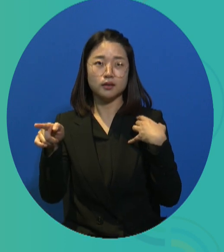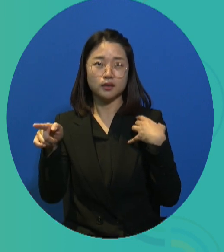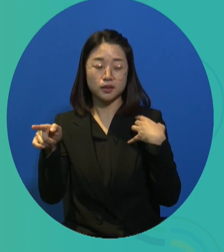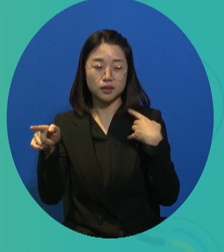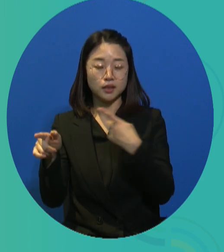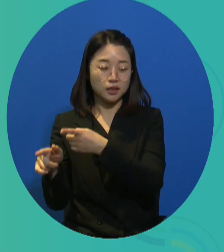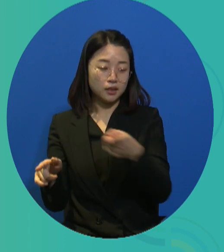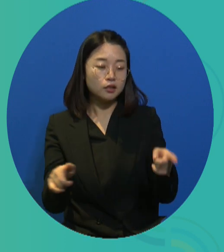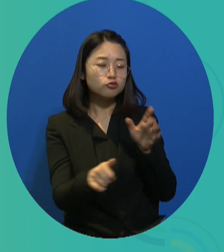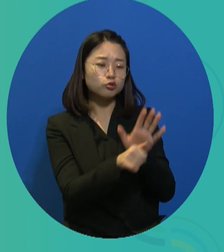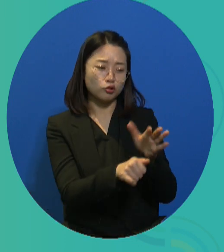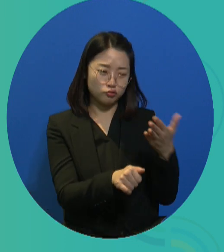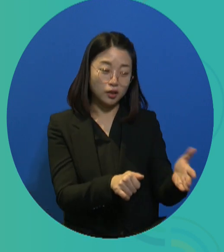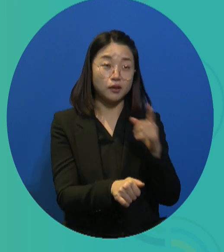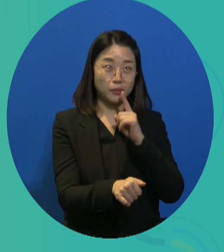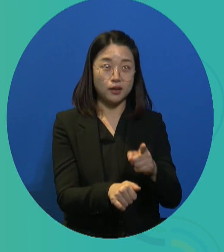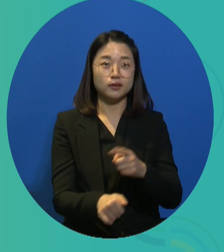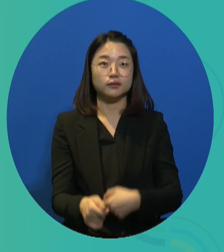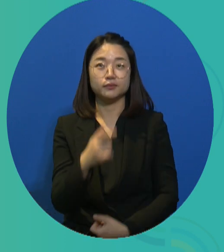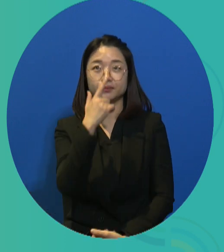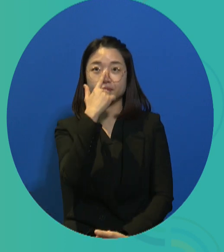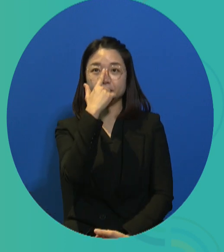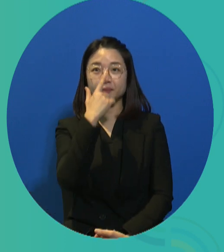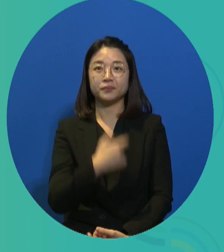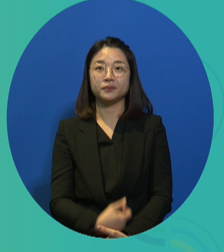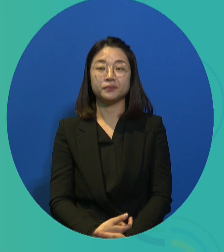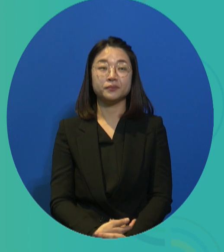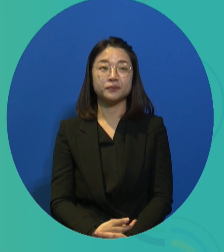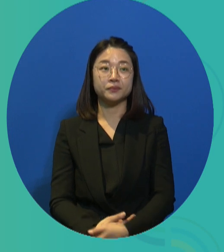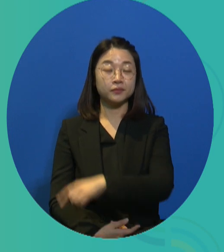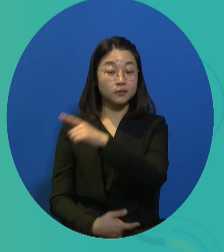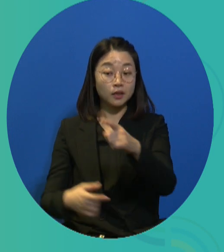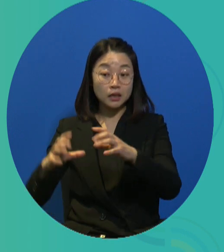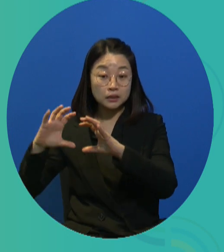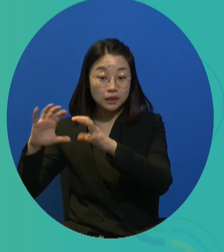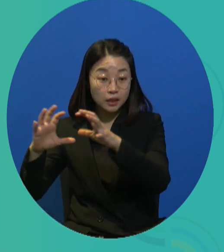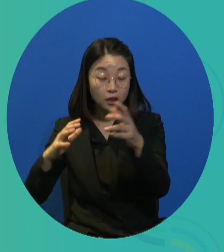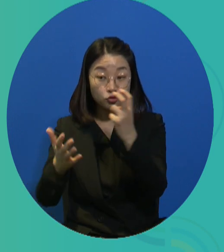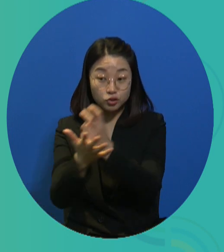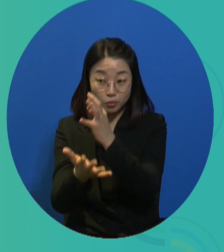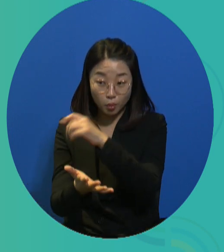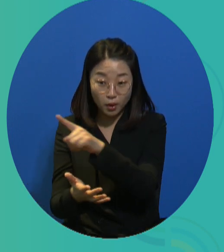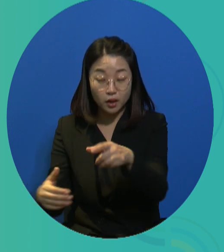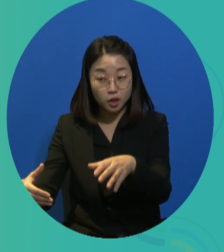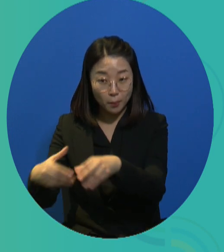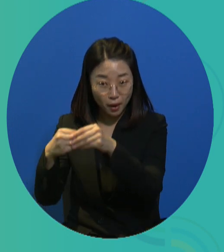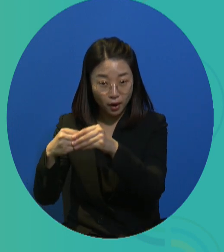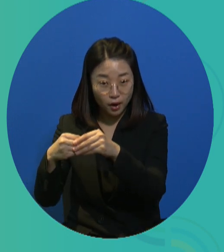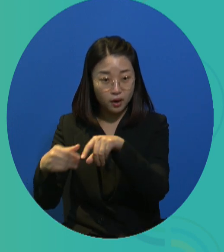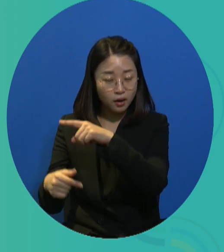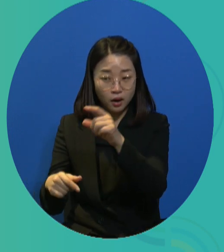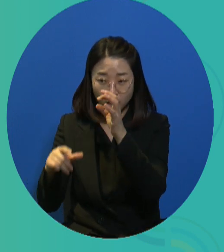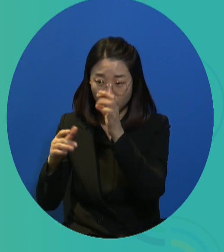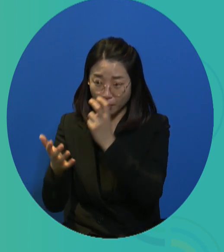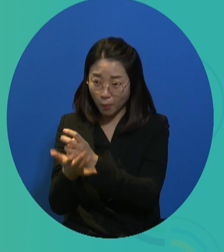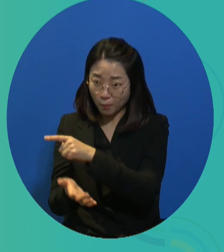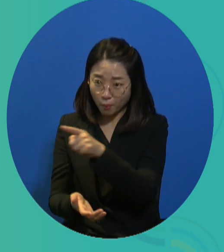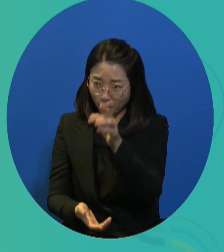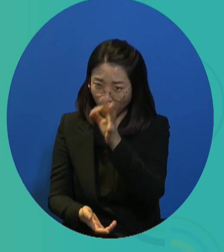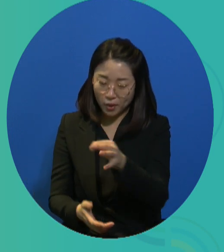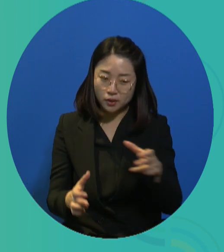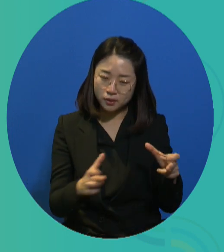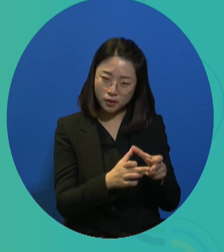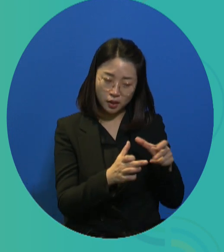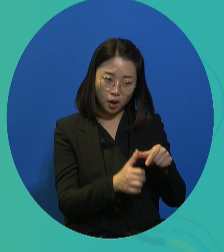state parties so that they can continue to promote the rights of persons with disabilities. And these international agreements and these strategies and